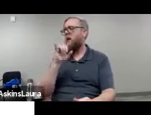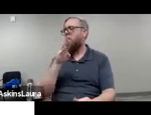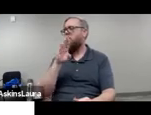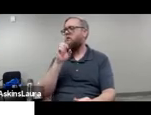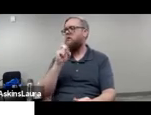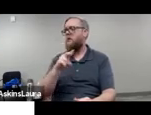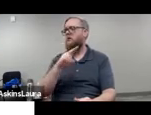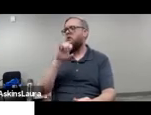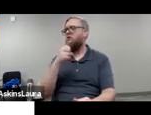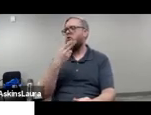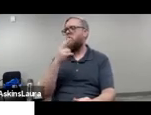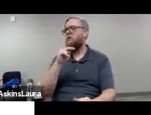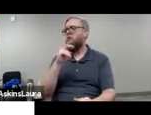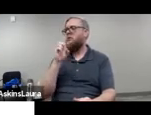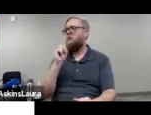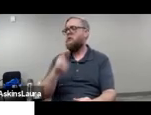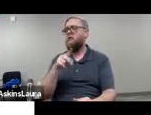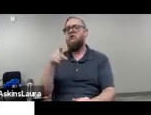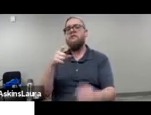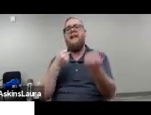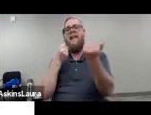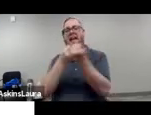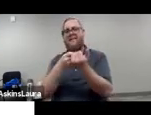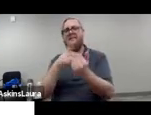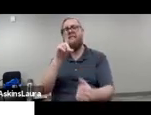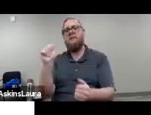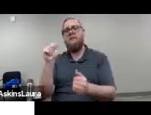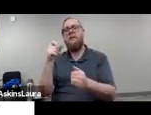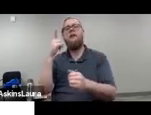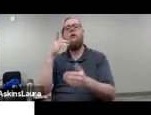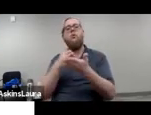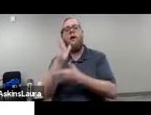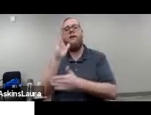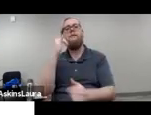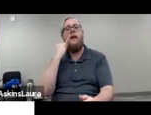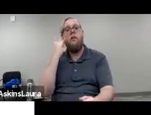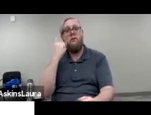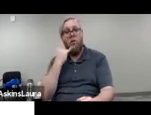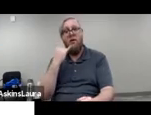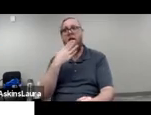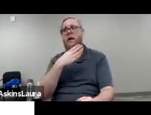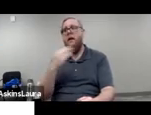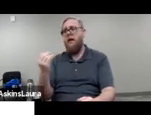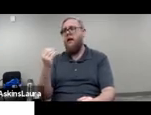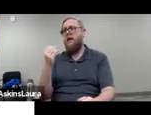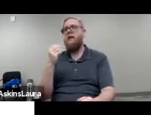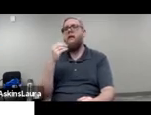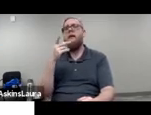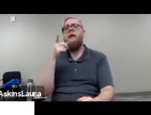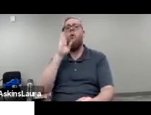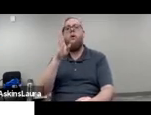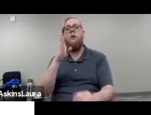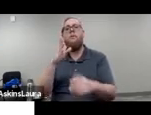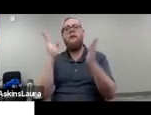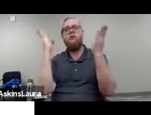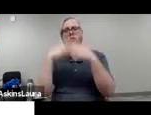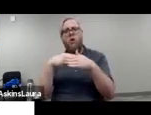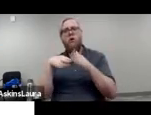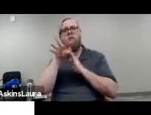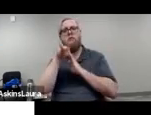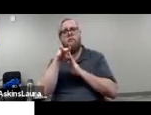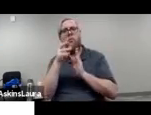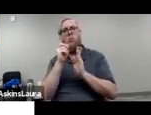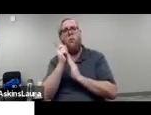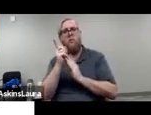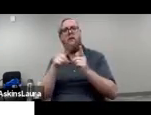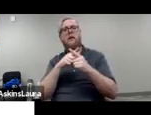She's our immediate past Advocacy Director for Disability Rights California, and Kyla is going to be on for a second while we